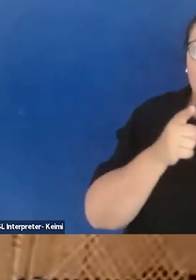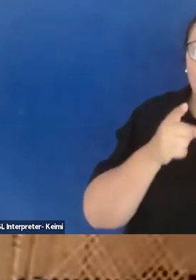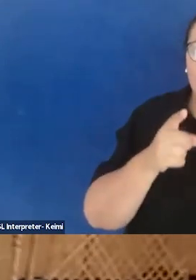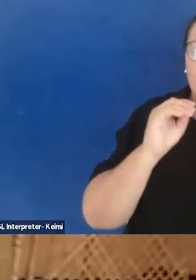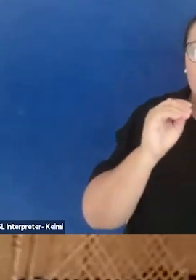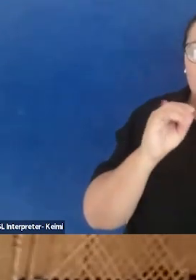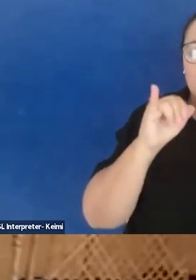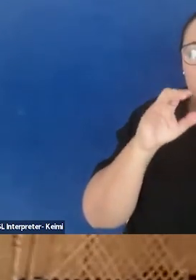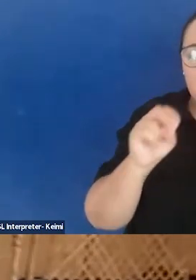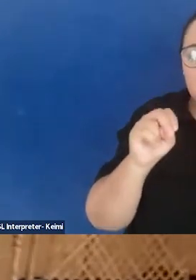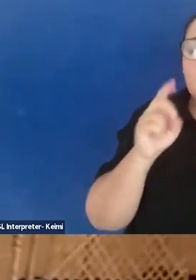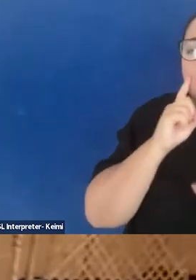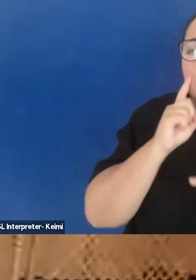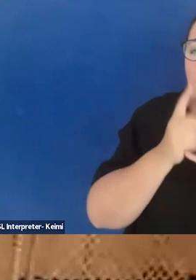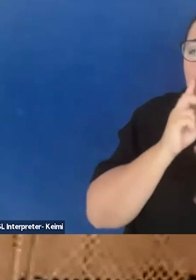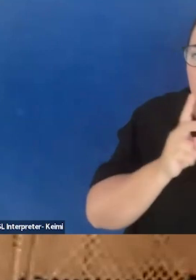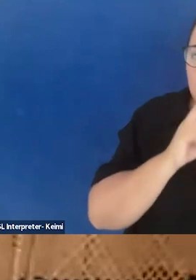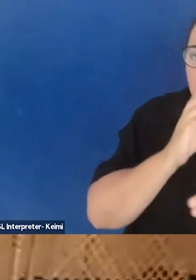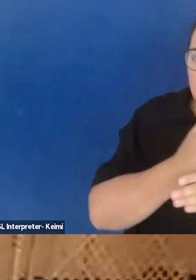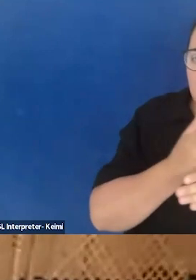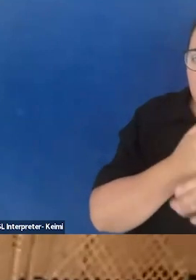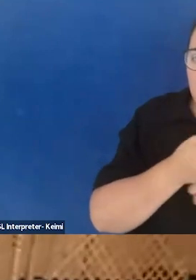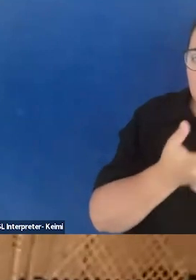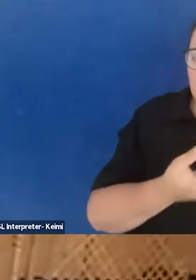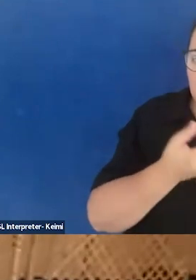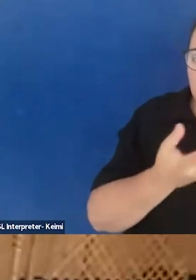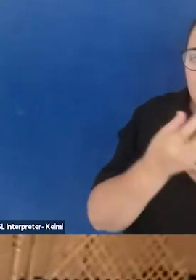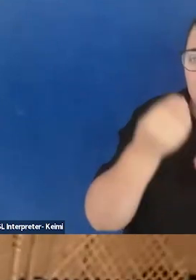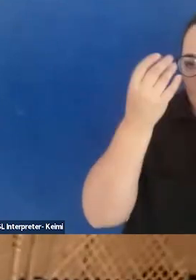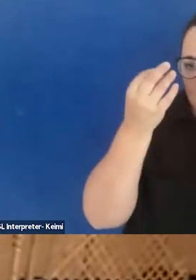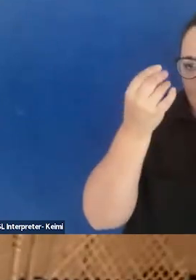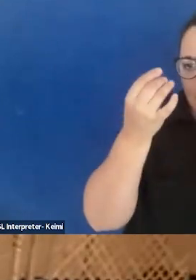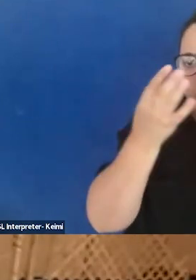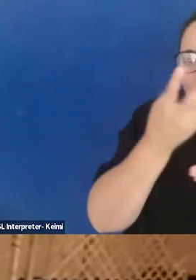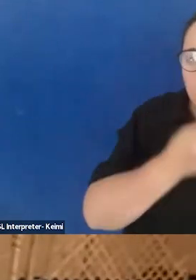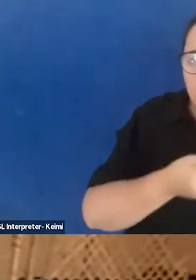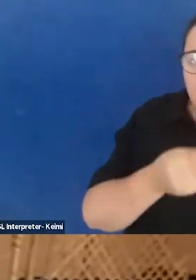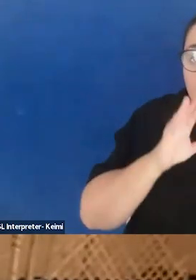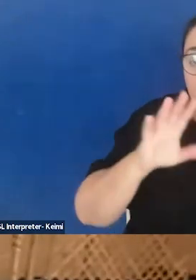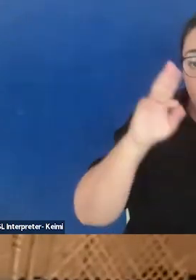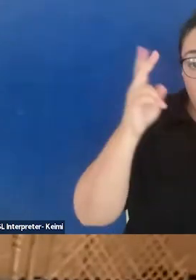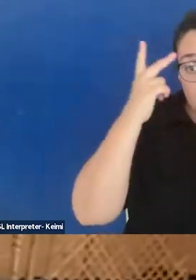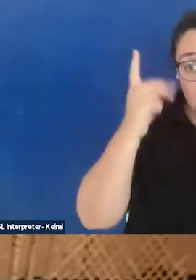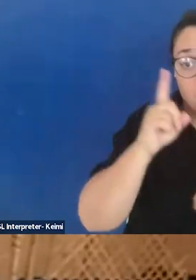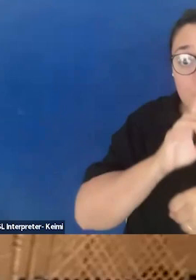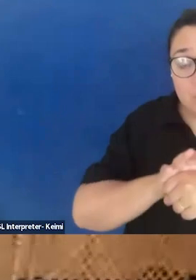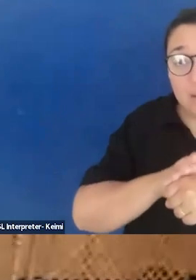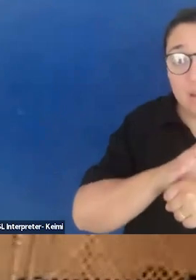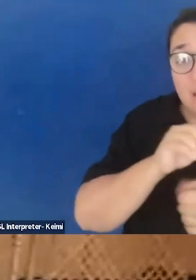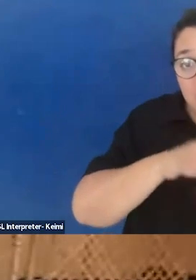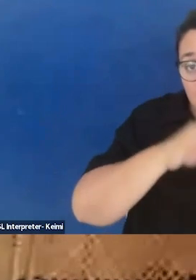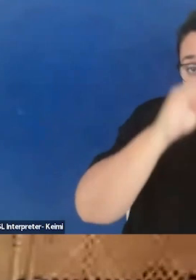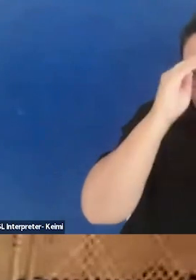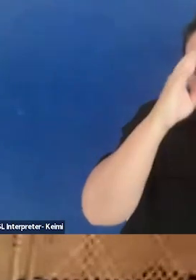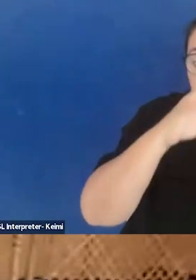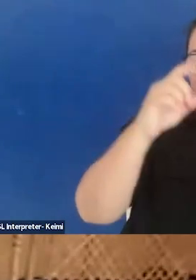where it was just a time for people to share and to think through both their political commitments, but also to learn and unlearn the